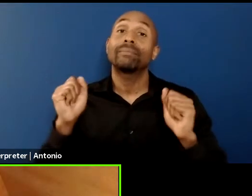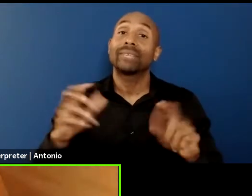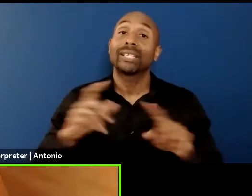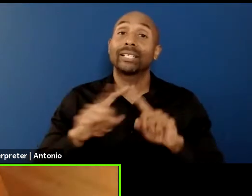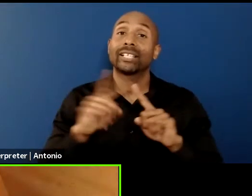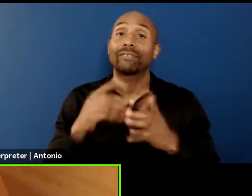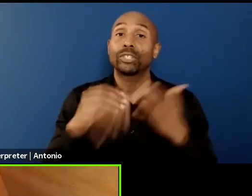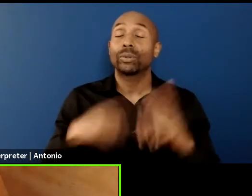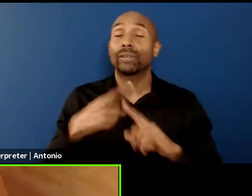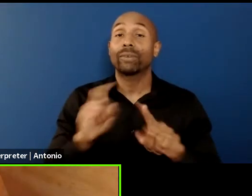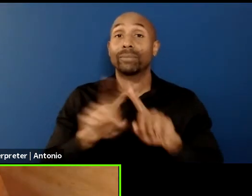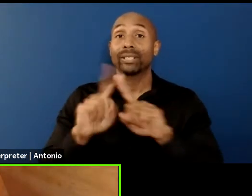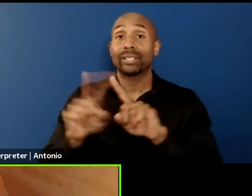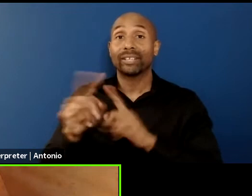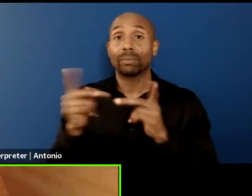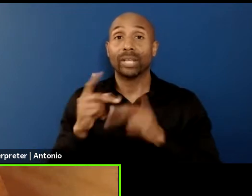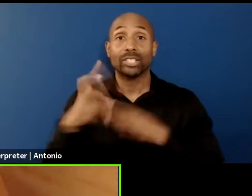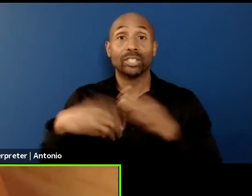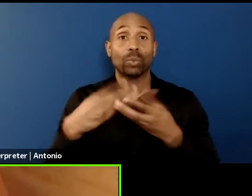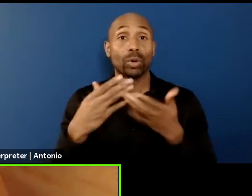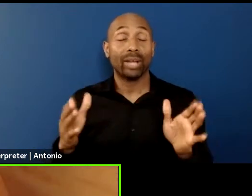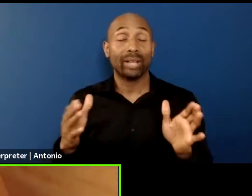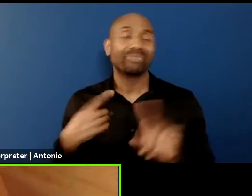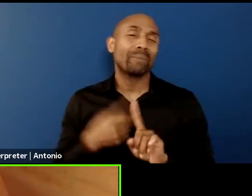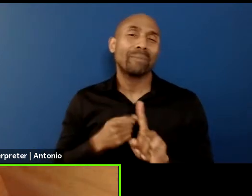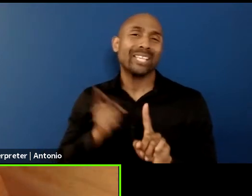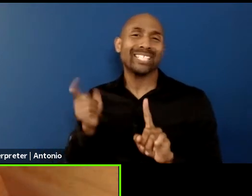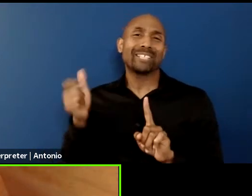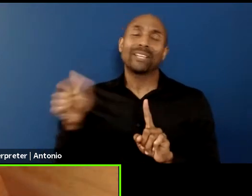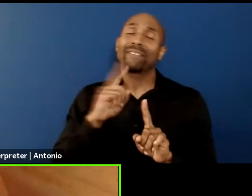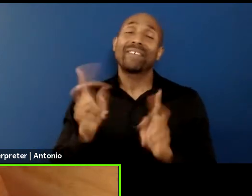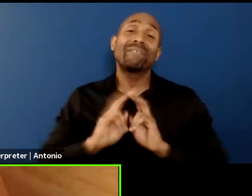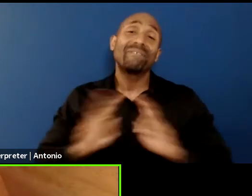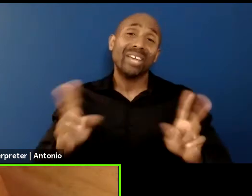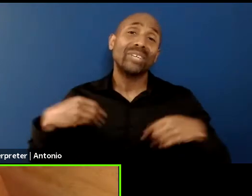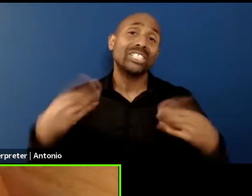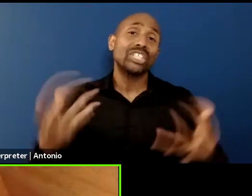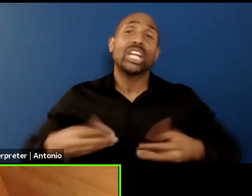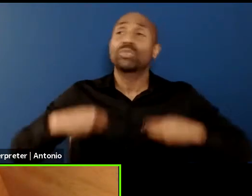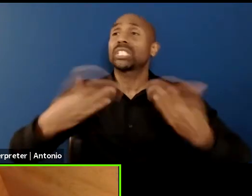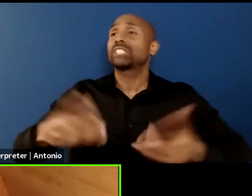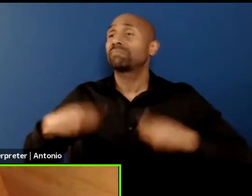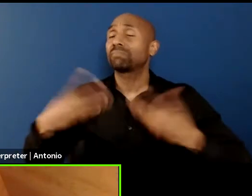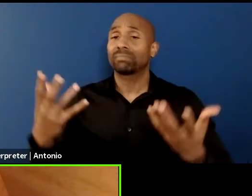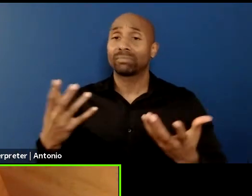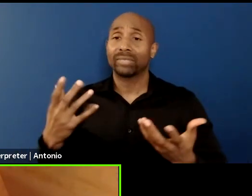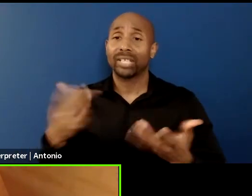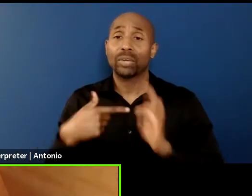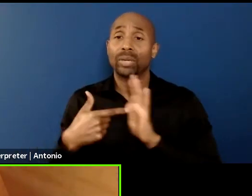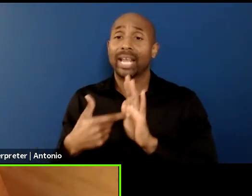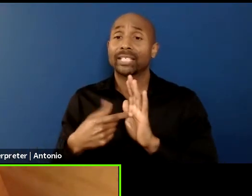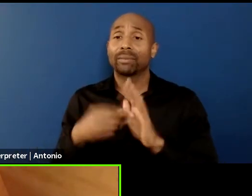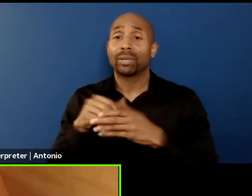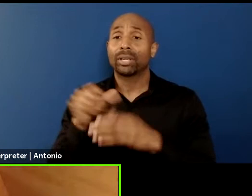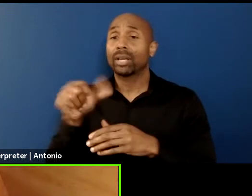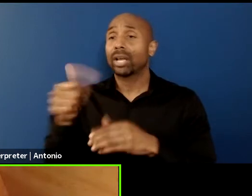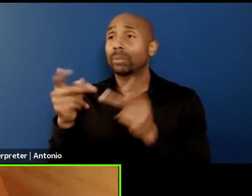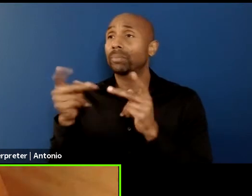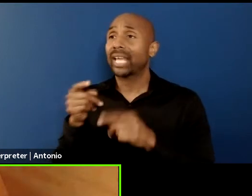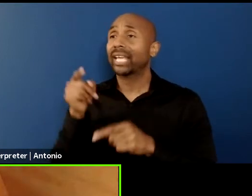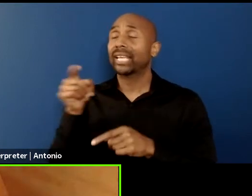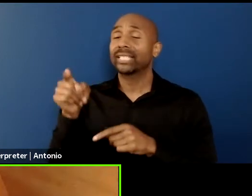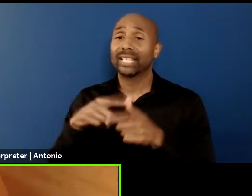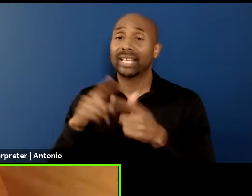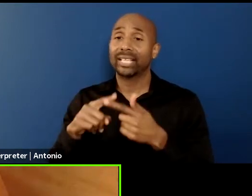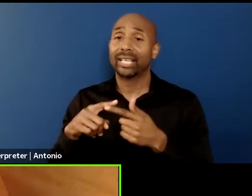and he was always so generous that, you know, he would exhibit around somewhere and then he would pick up like a